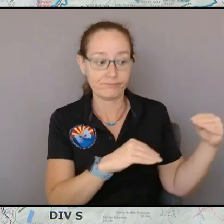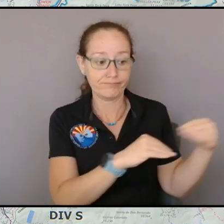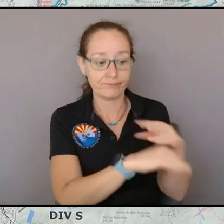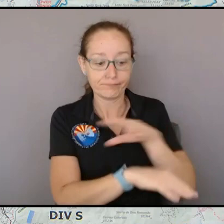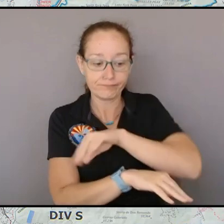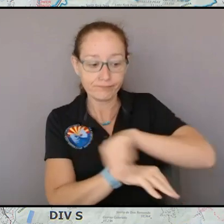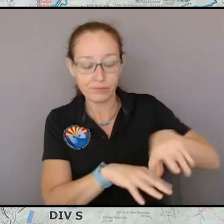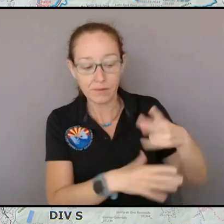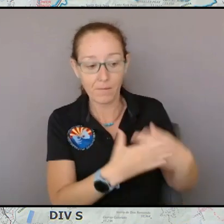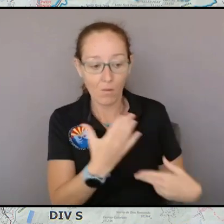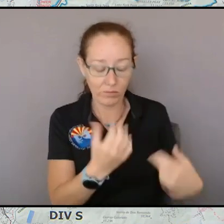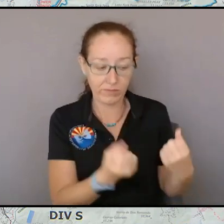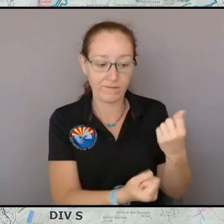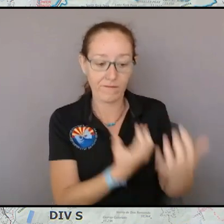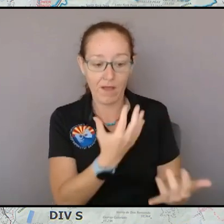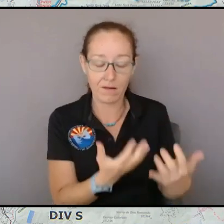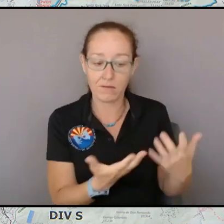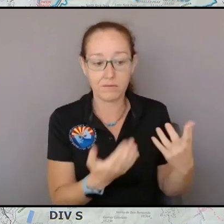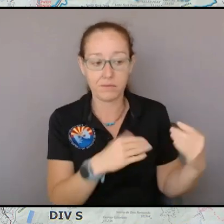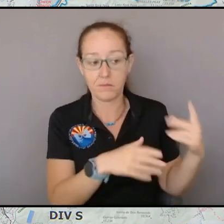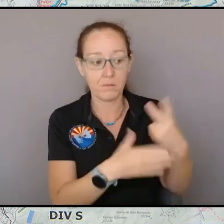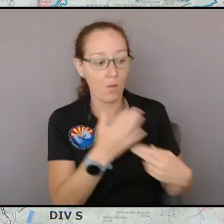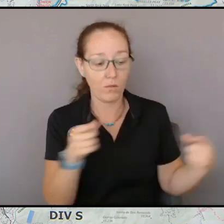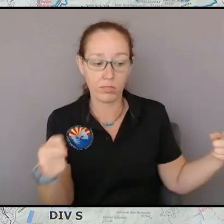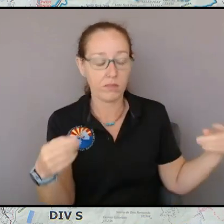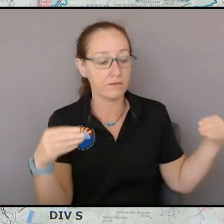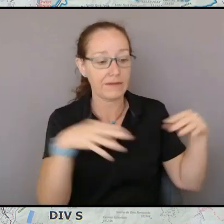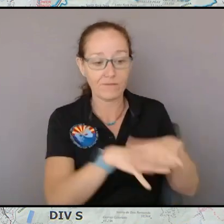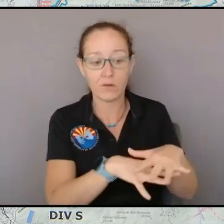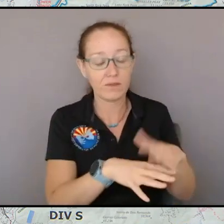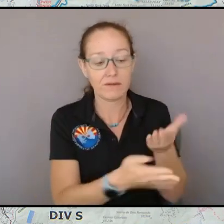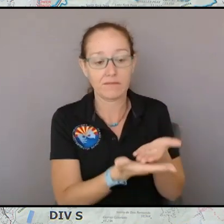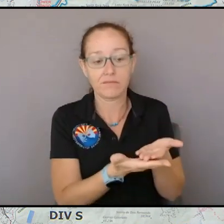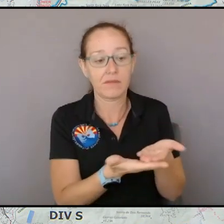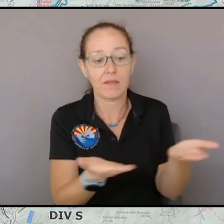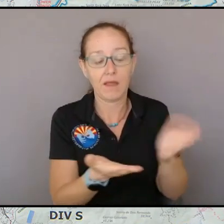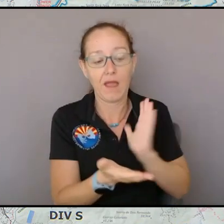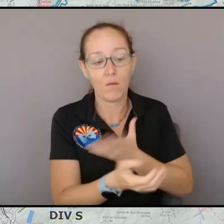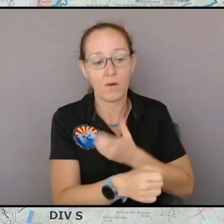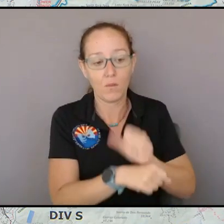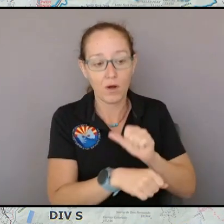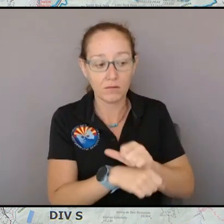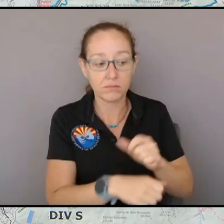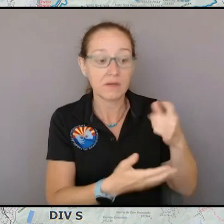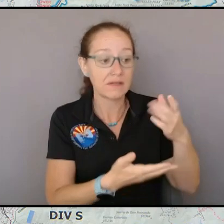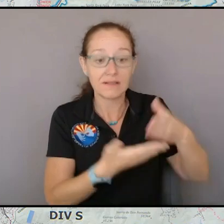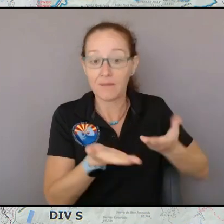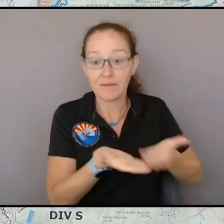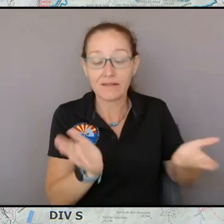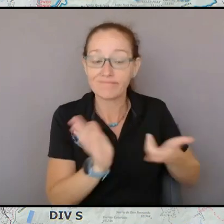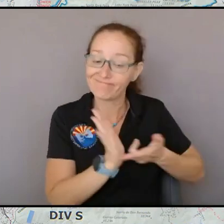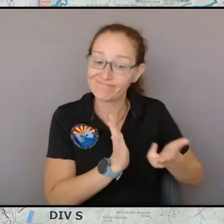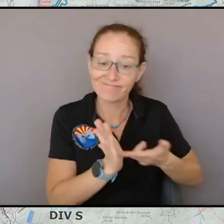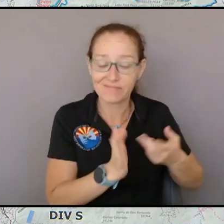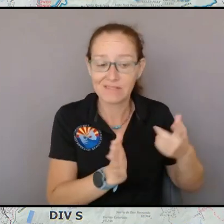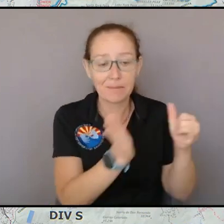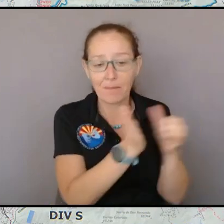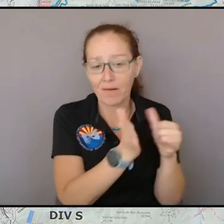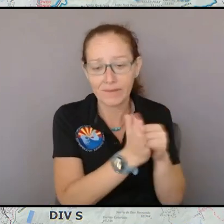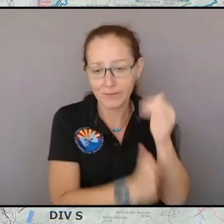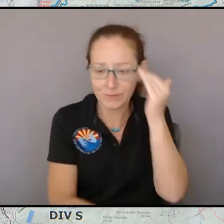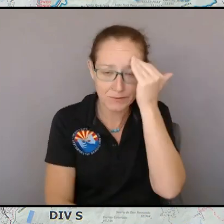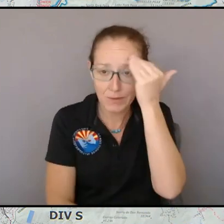to get work done and some of frankly just aren't knowable and so the the the assumption the the